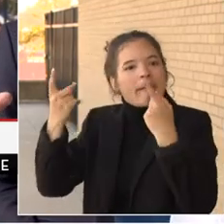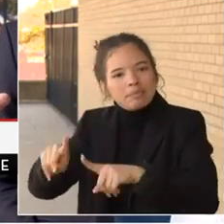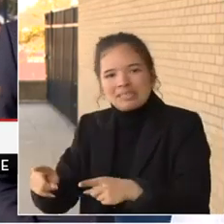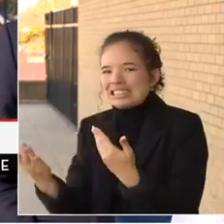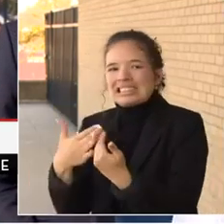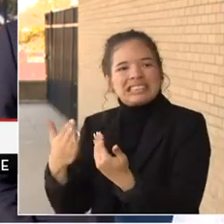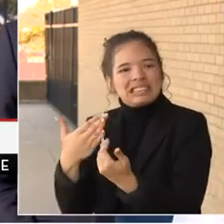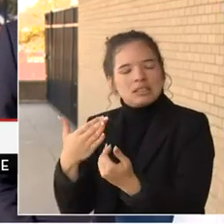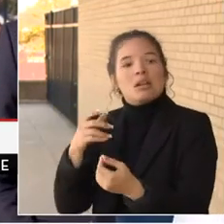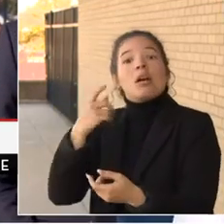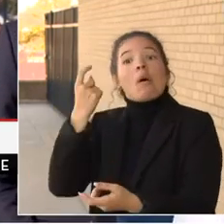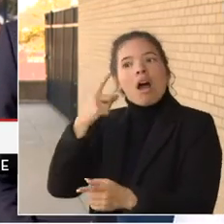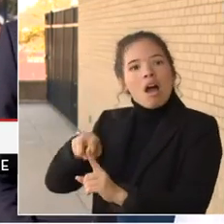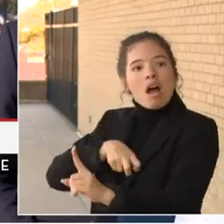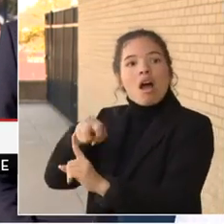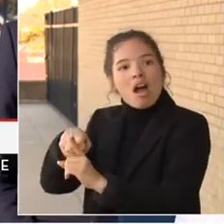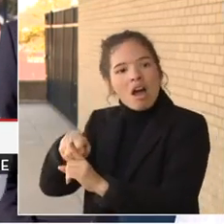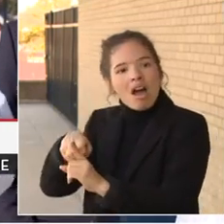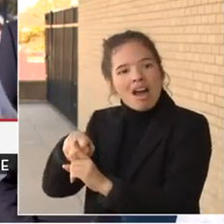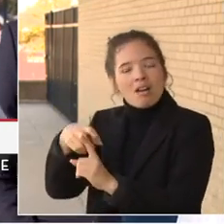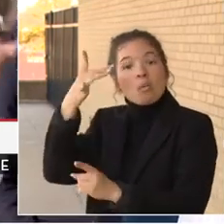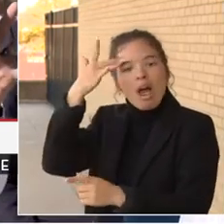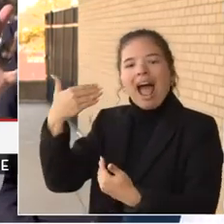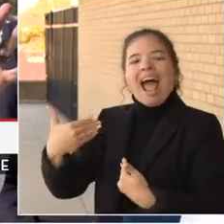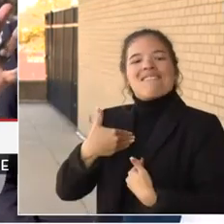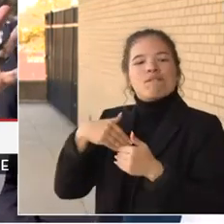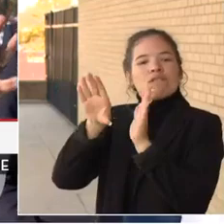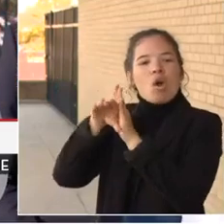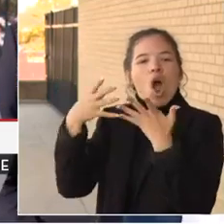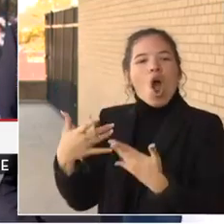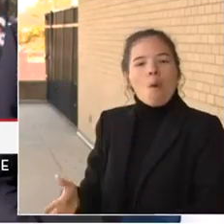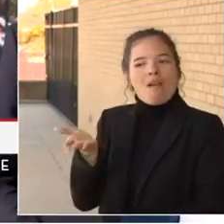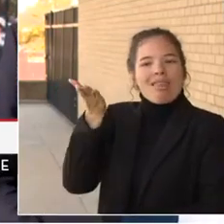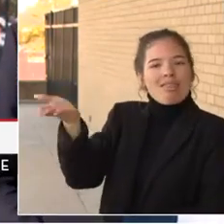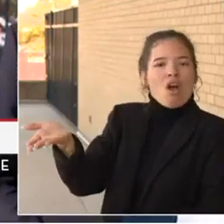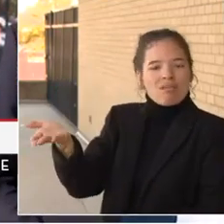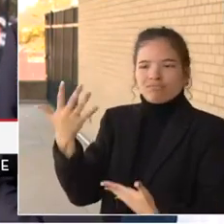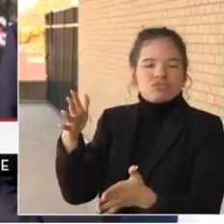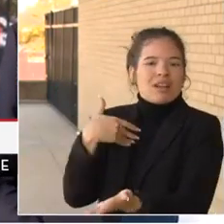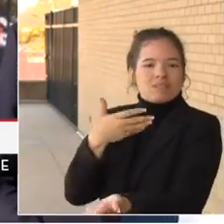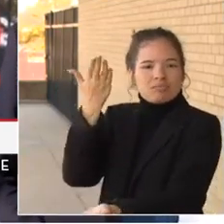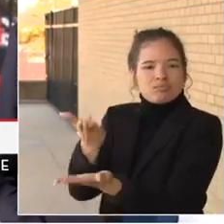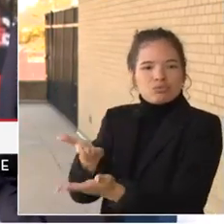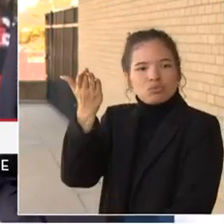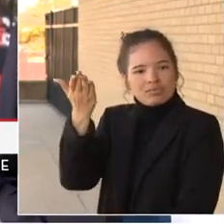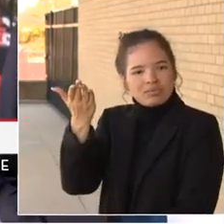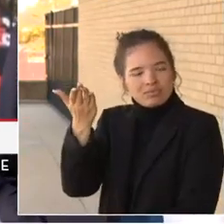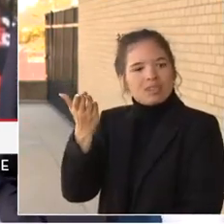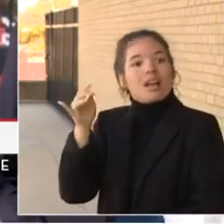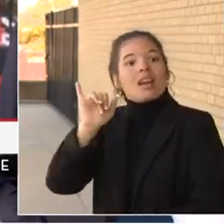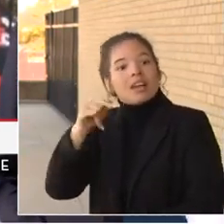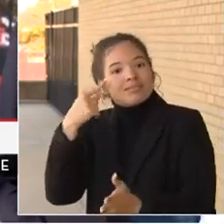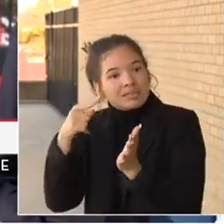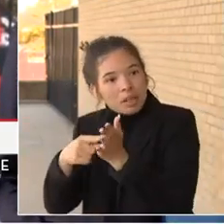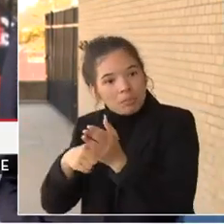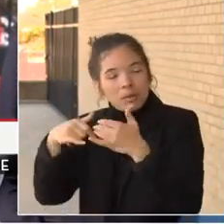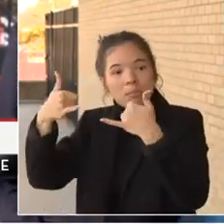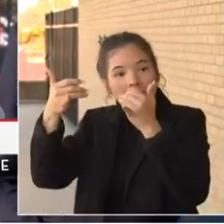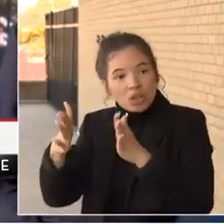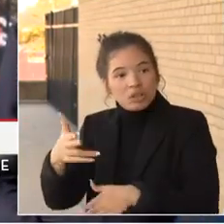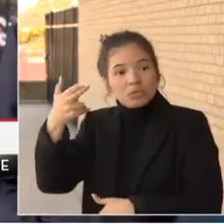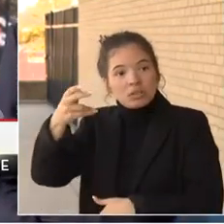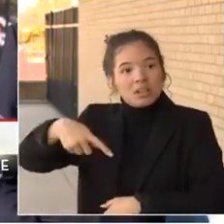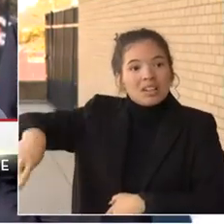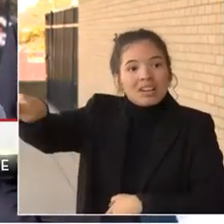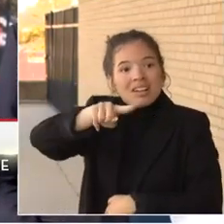we have good video footage that helps us to make those arrests. We'll put an image out like we did in the commander shooting and other cases where people are able to say,